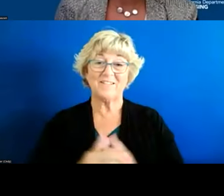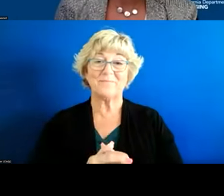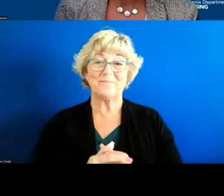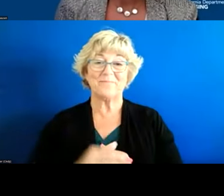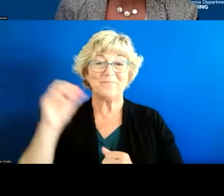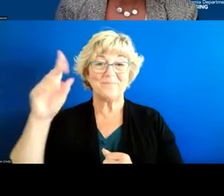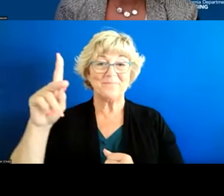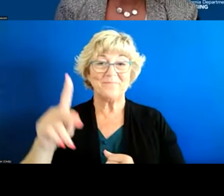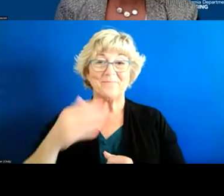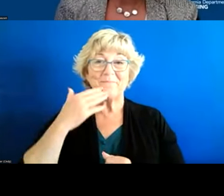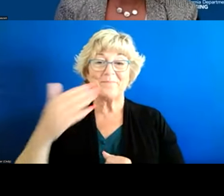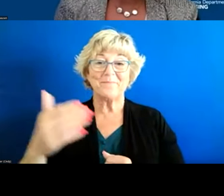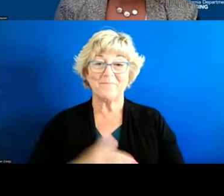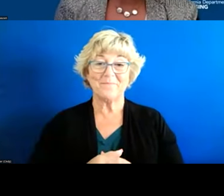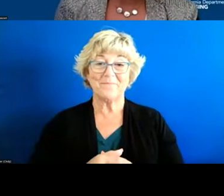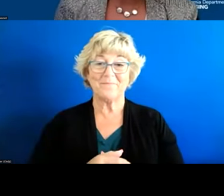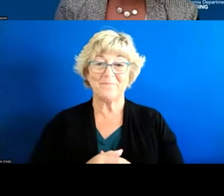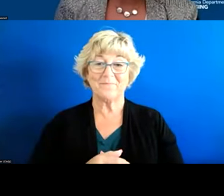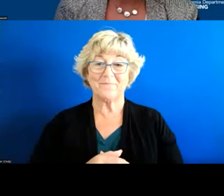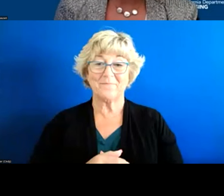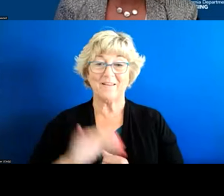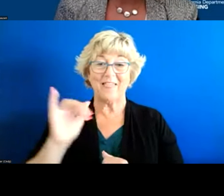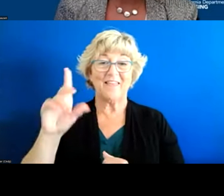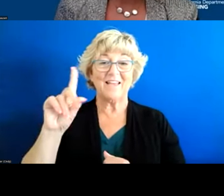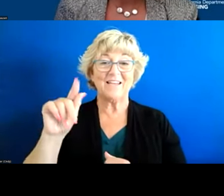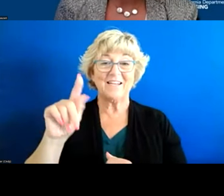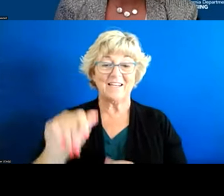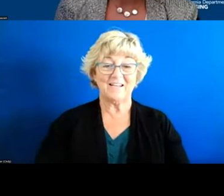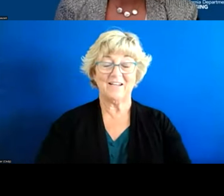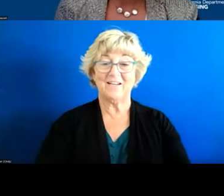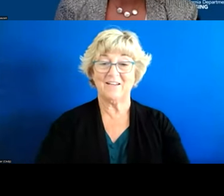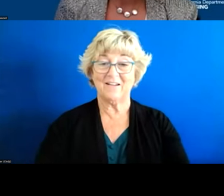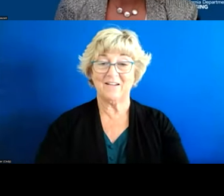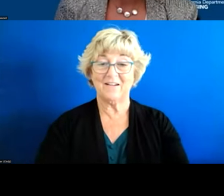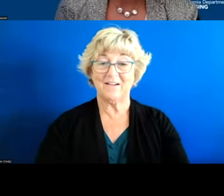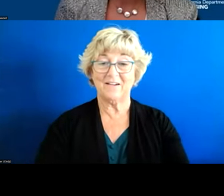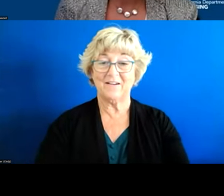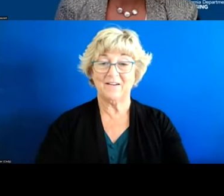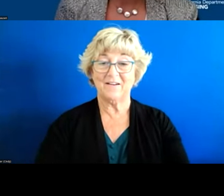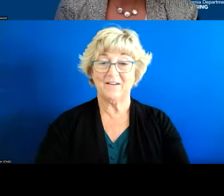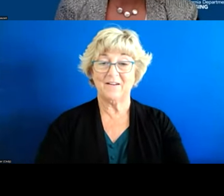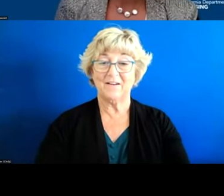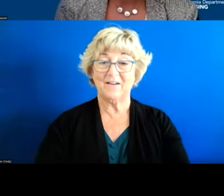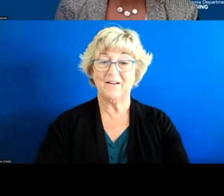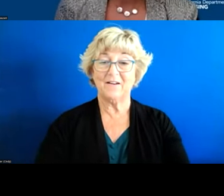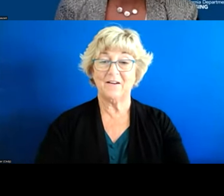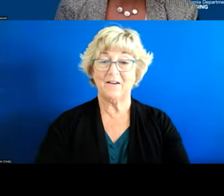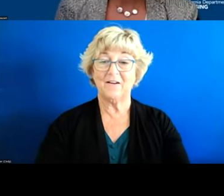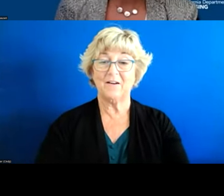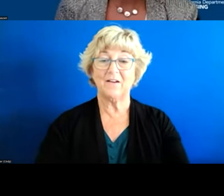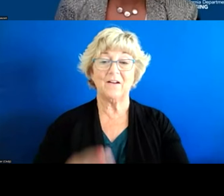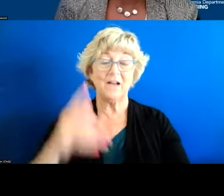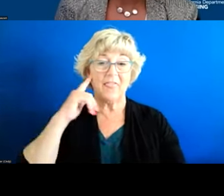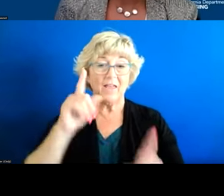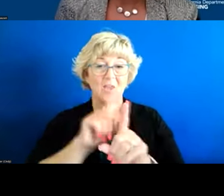it's a question finding the data for it yeah two quick thoughts uh and to build on what you just said terry i think we may also